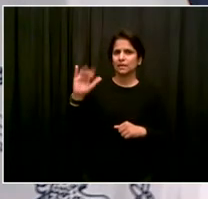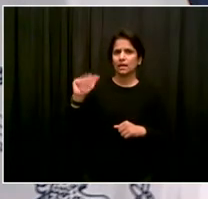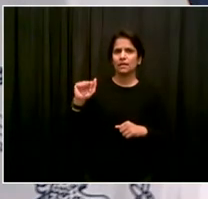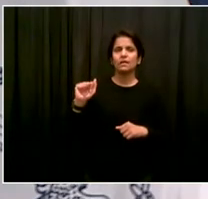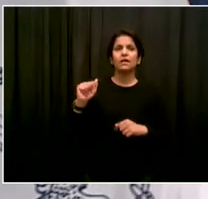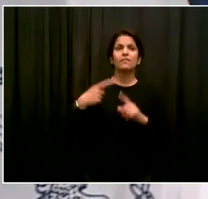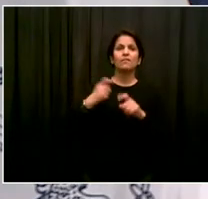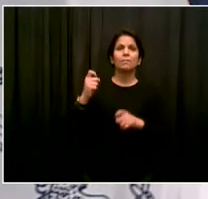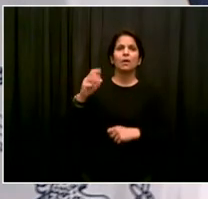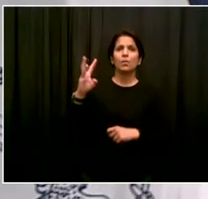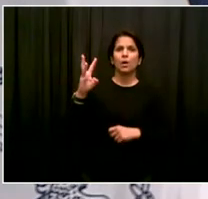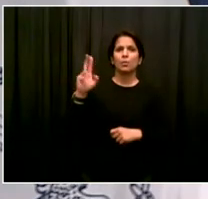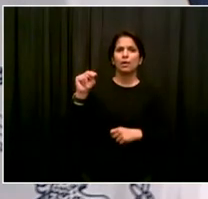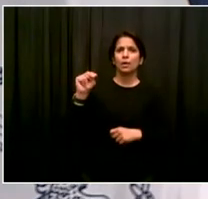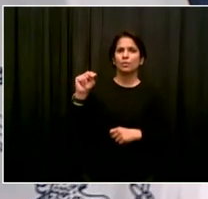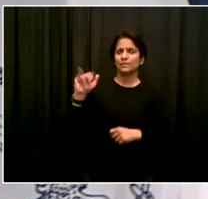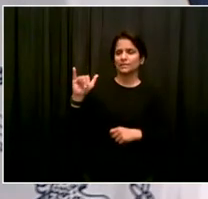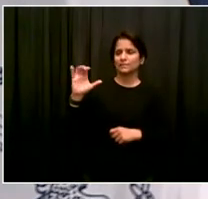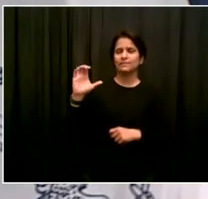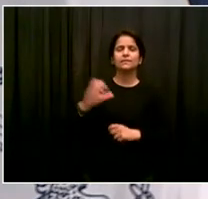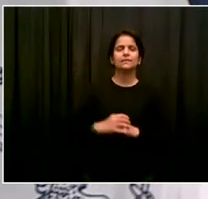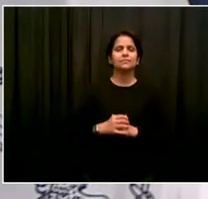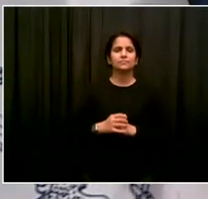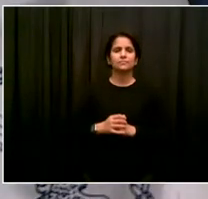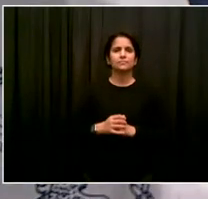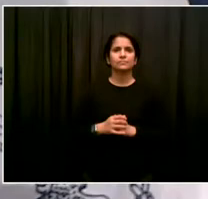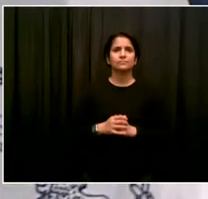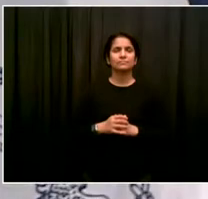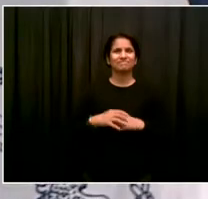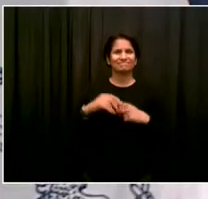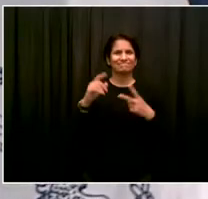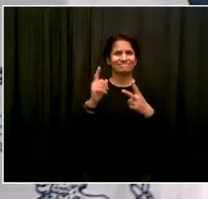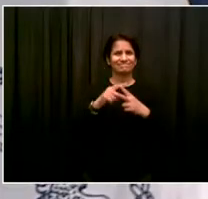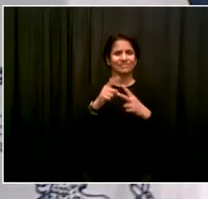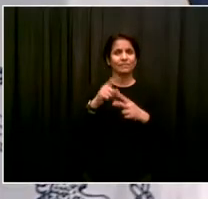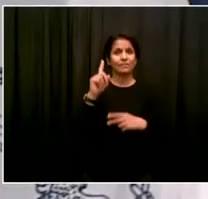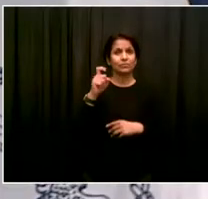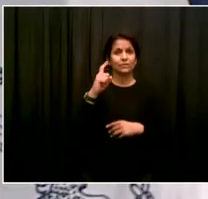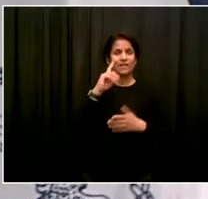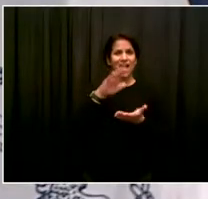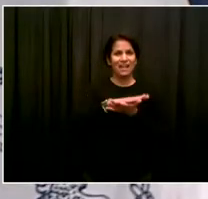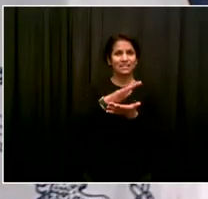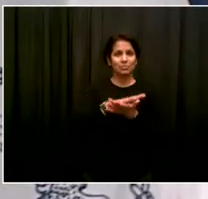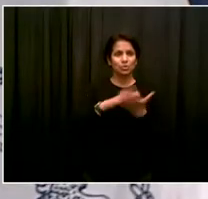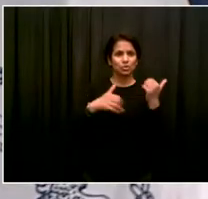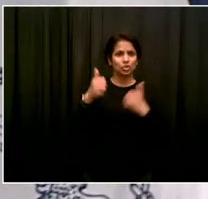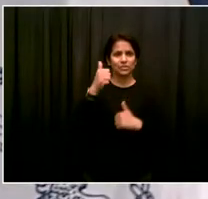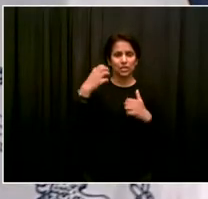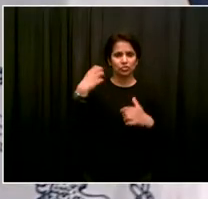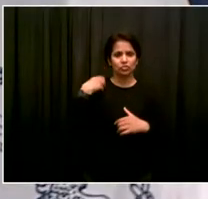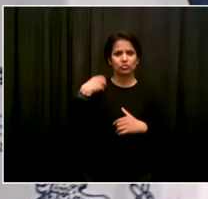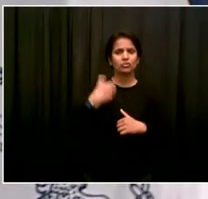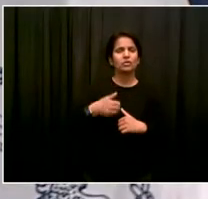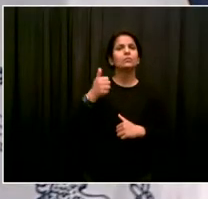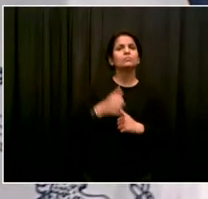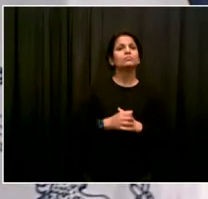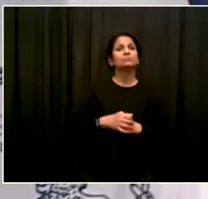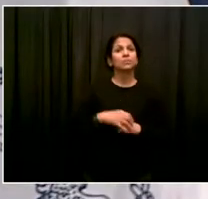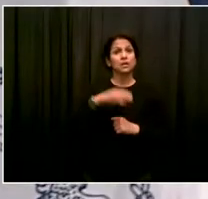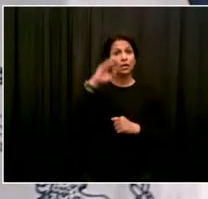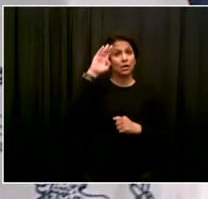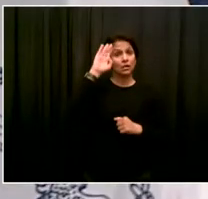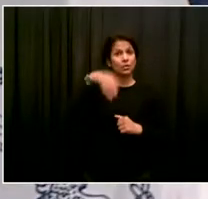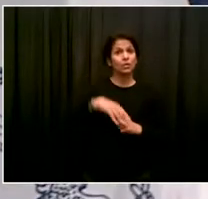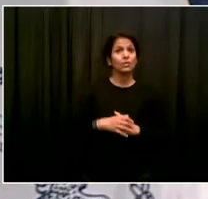Hi, thanks. This is for Chancellor Porter. I know that the decision to have the standardized state tests came from